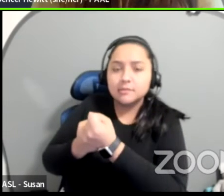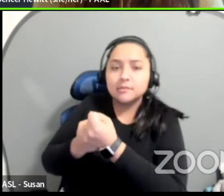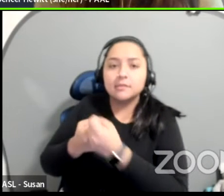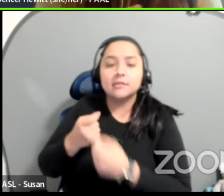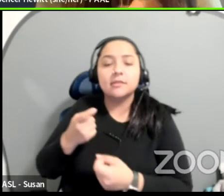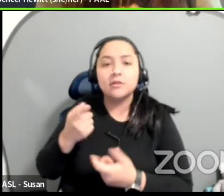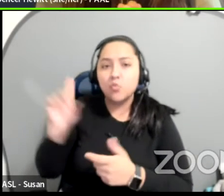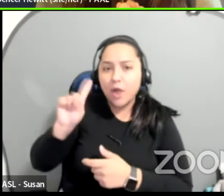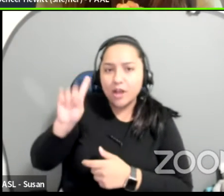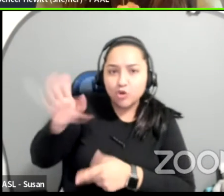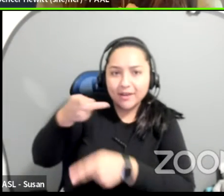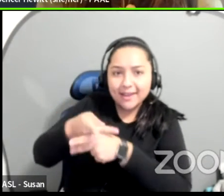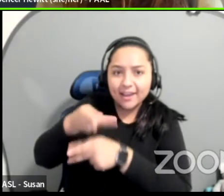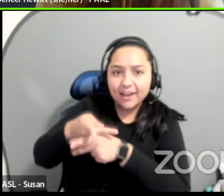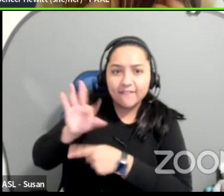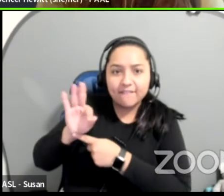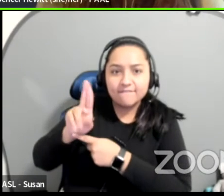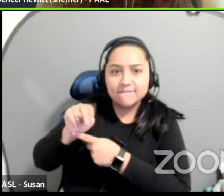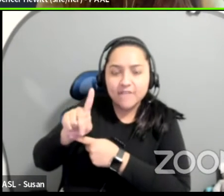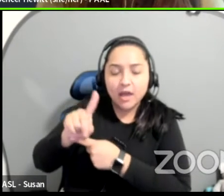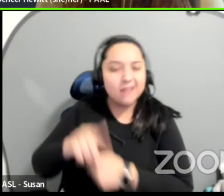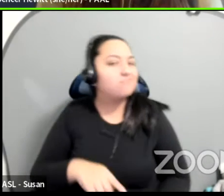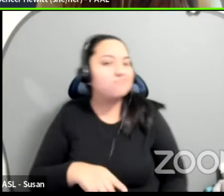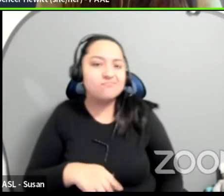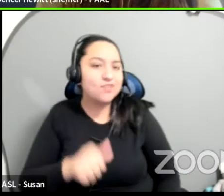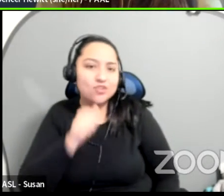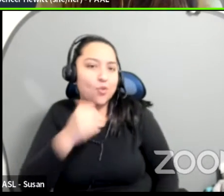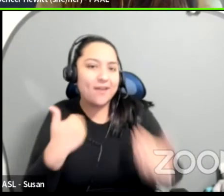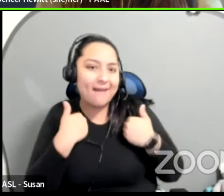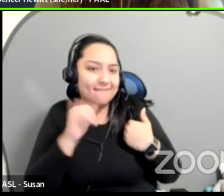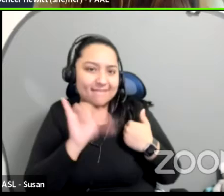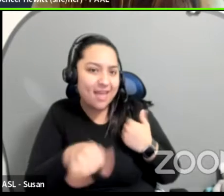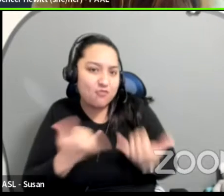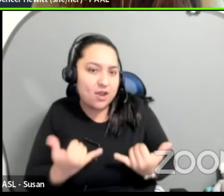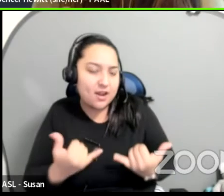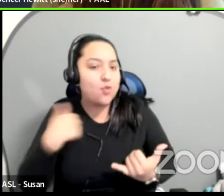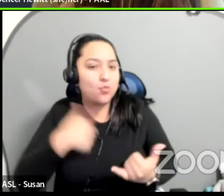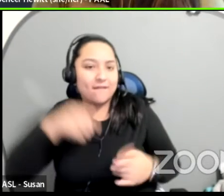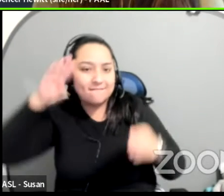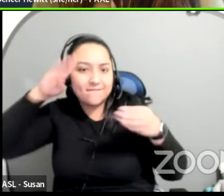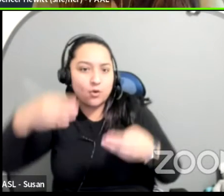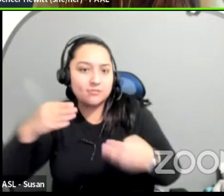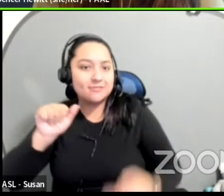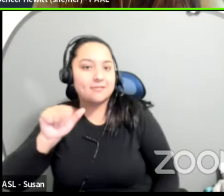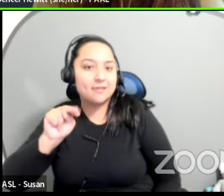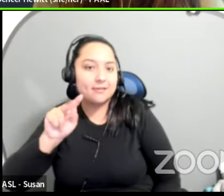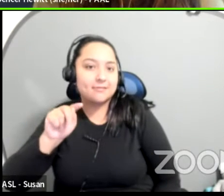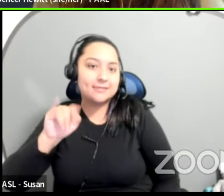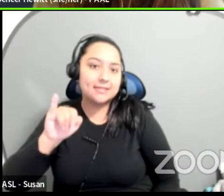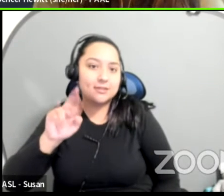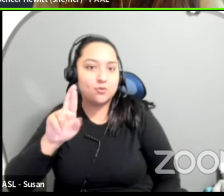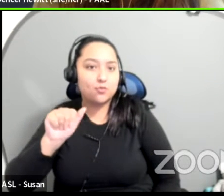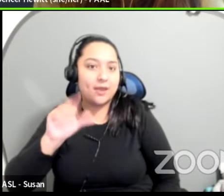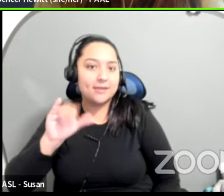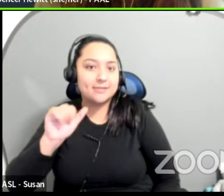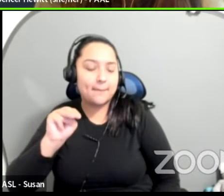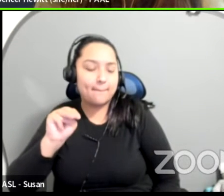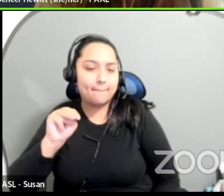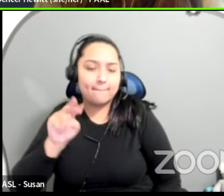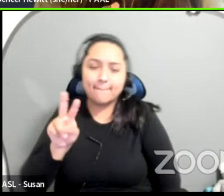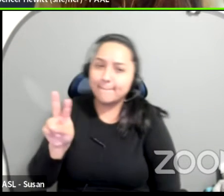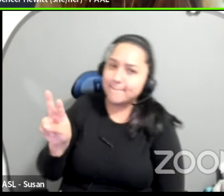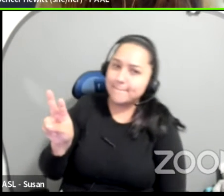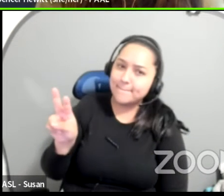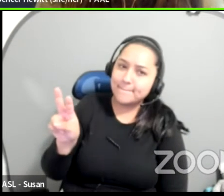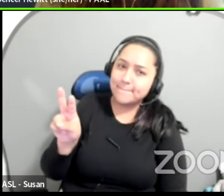they say, we don't have time to talk about caregivers right now. We're working on anti-racism. And I always know that they would never say that